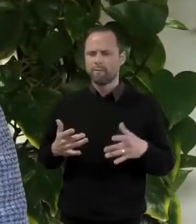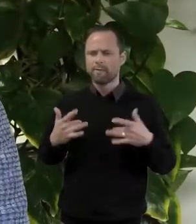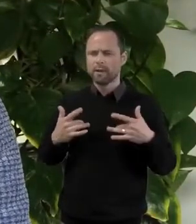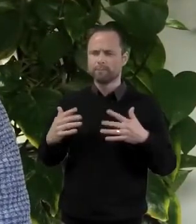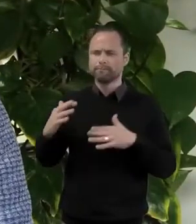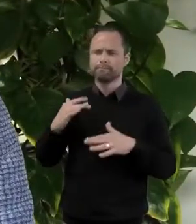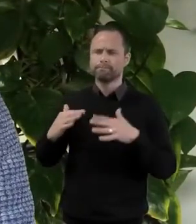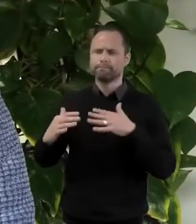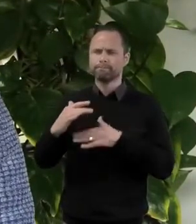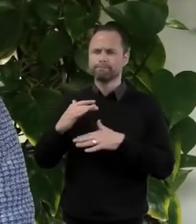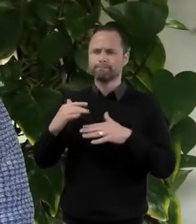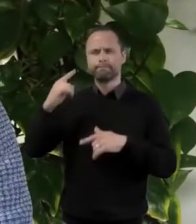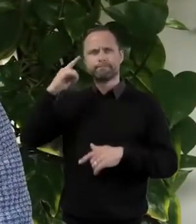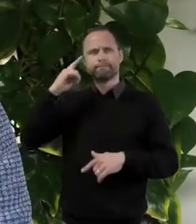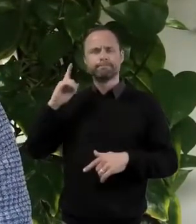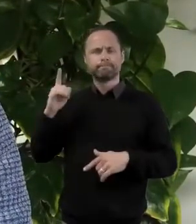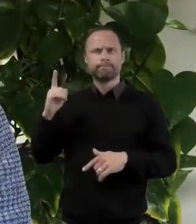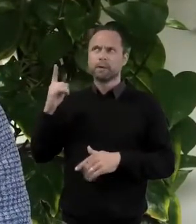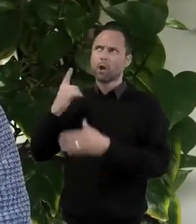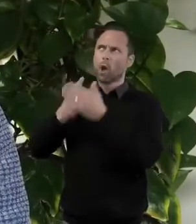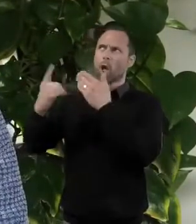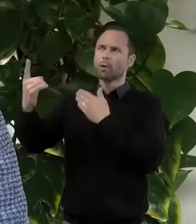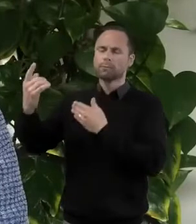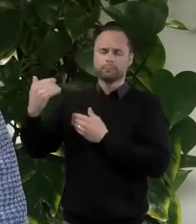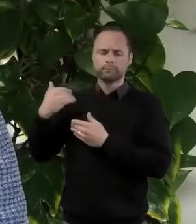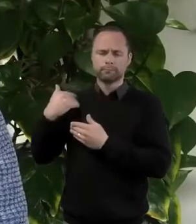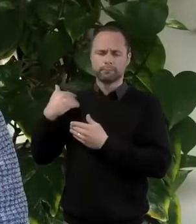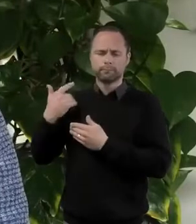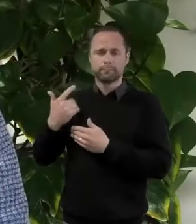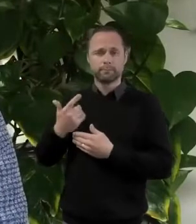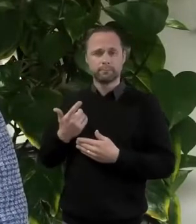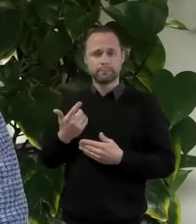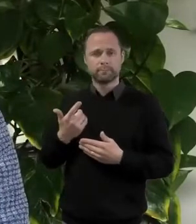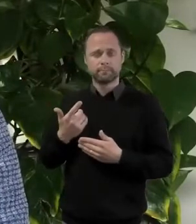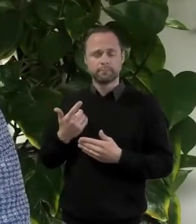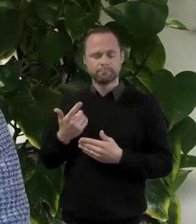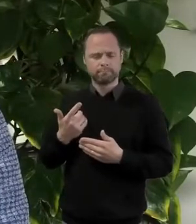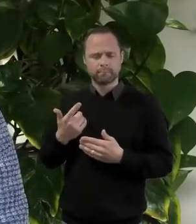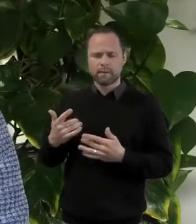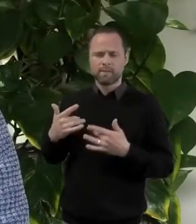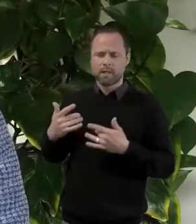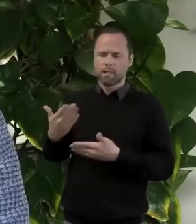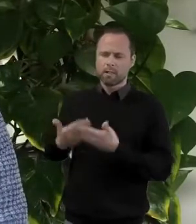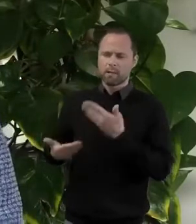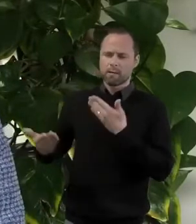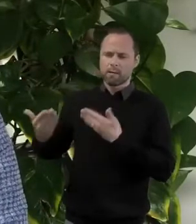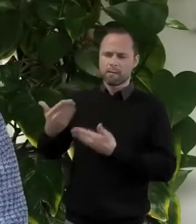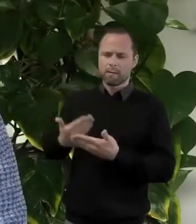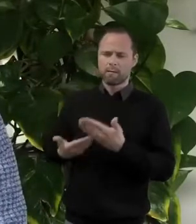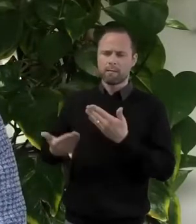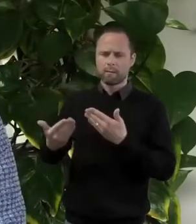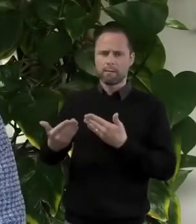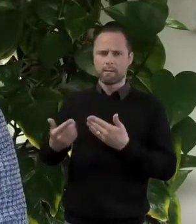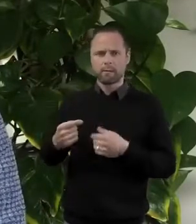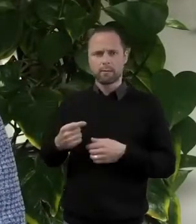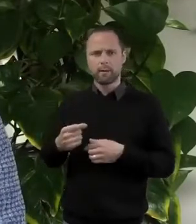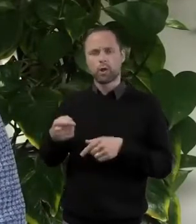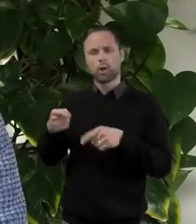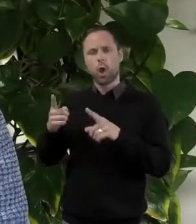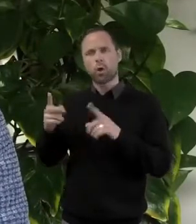are leading my team, we sensed that God has left the church